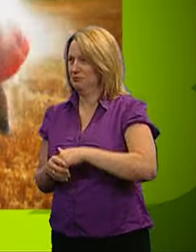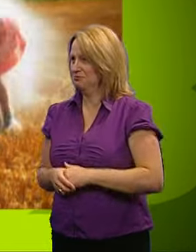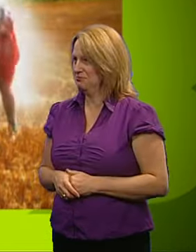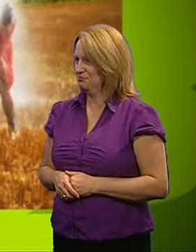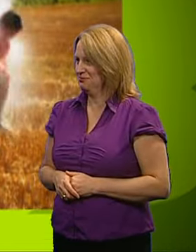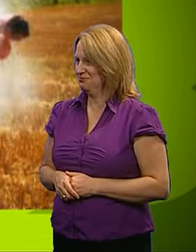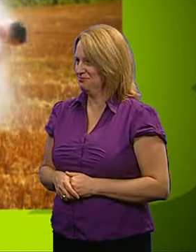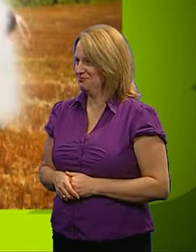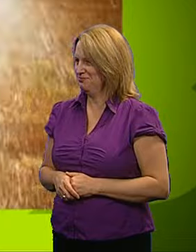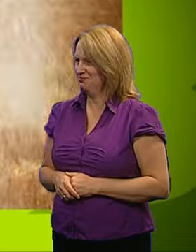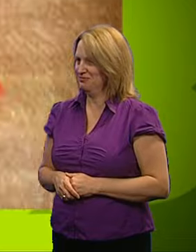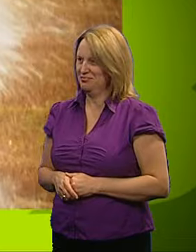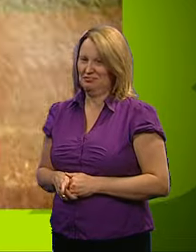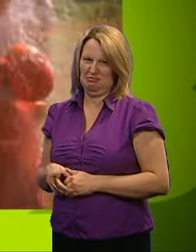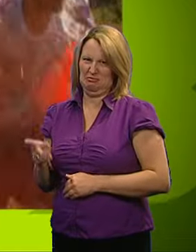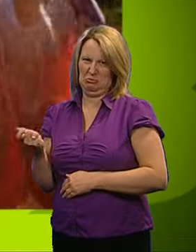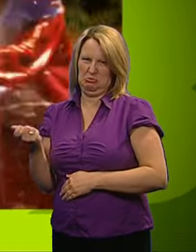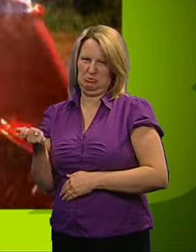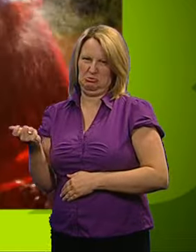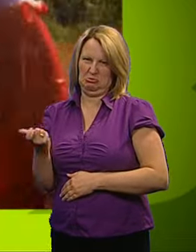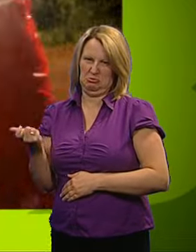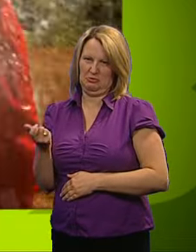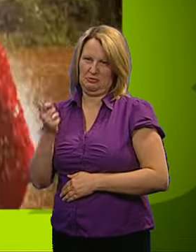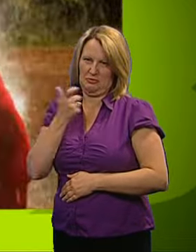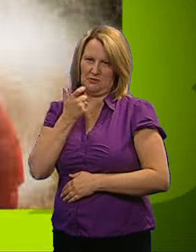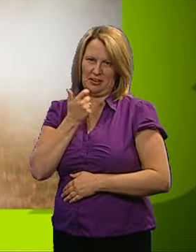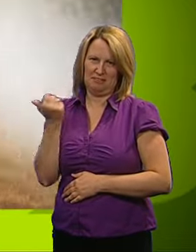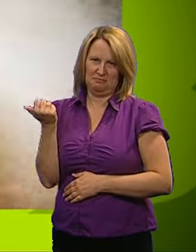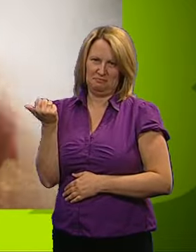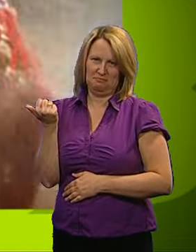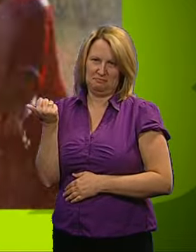very funny. Ratius once more, flailing his arms, but to no effect.